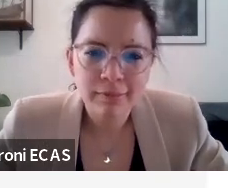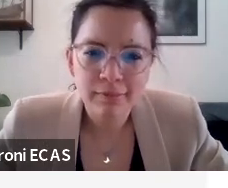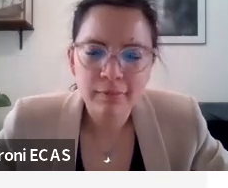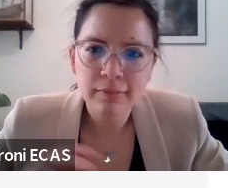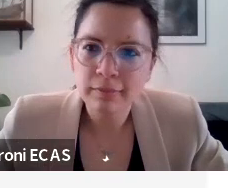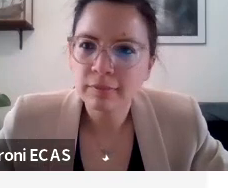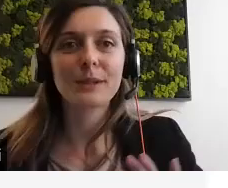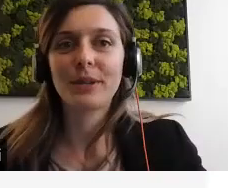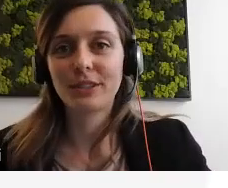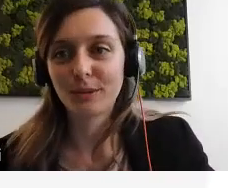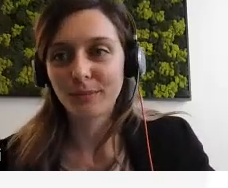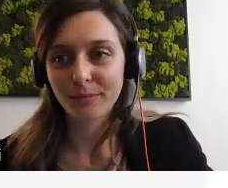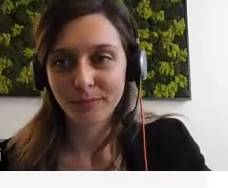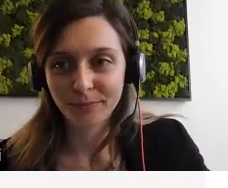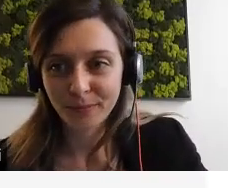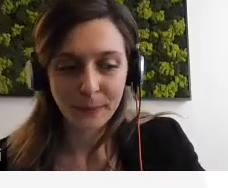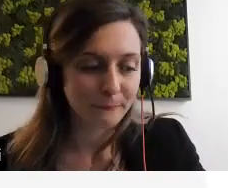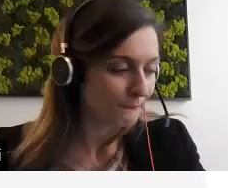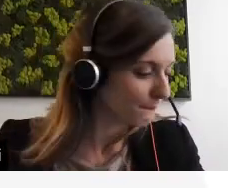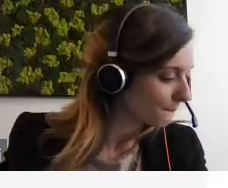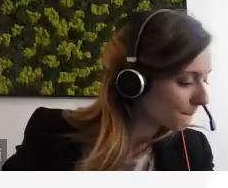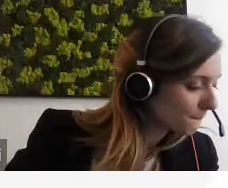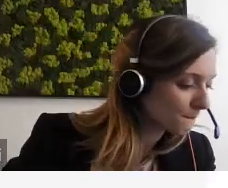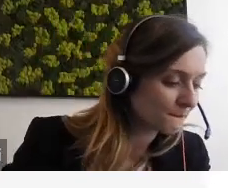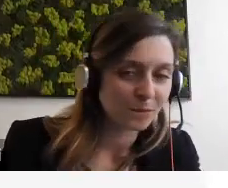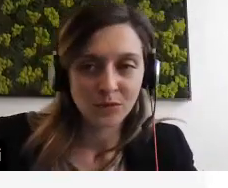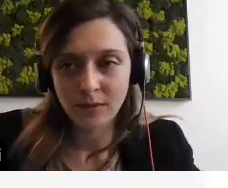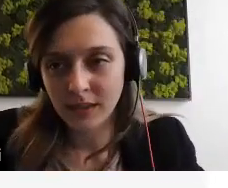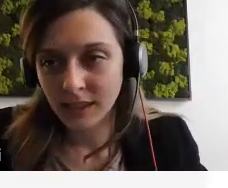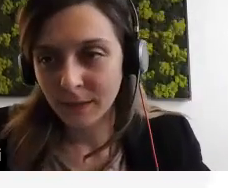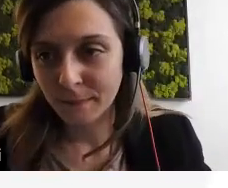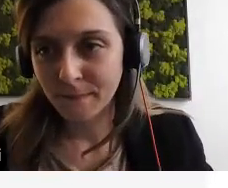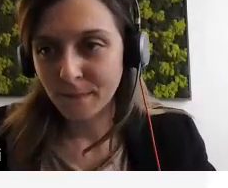One minute. Okay.